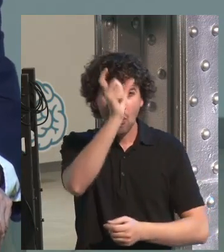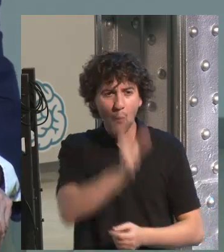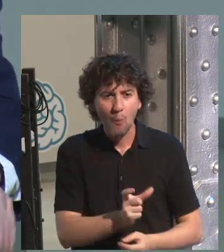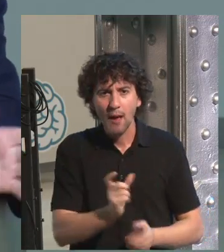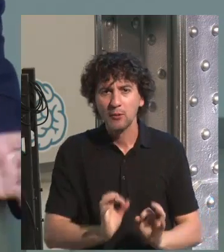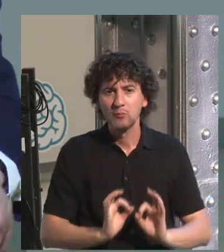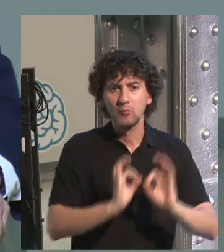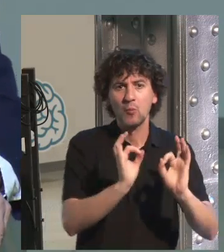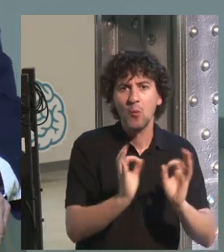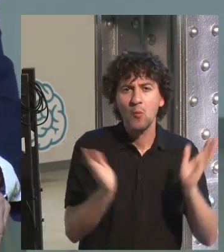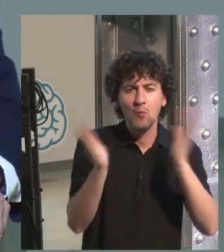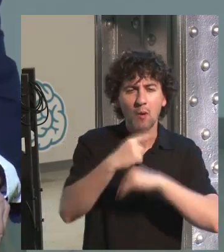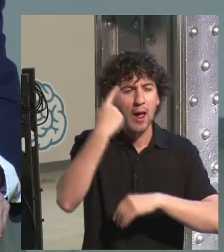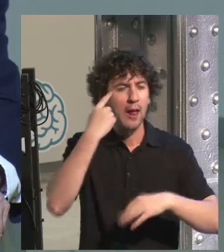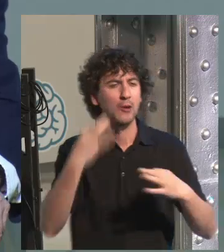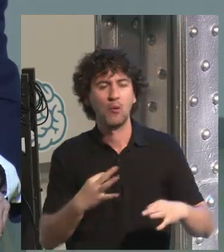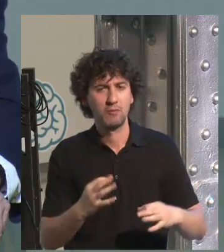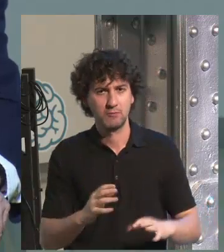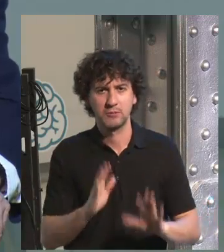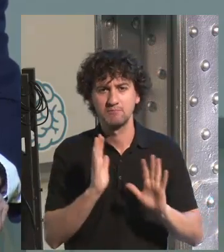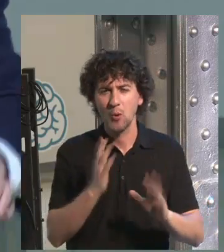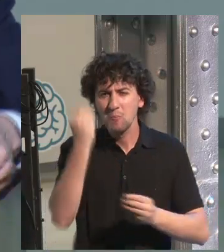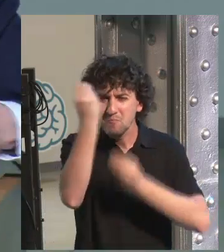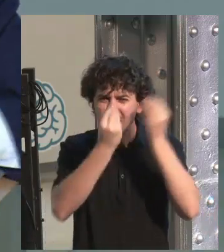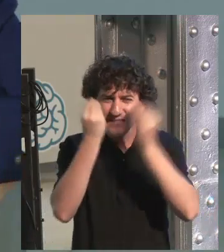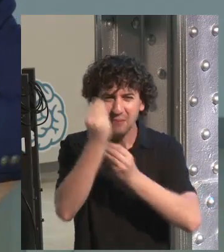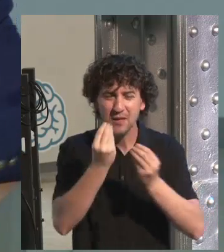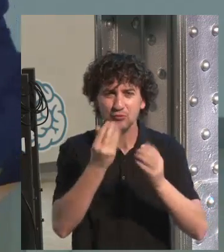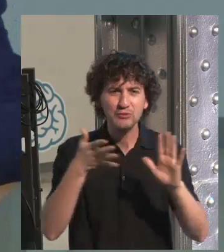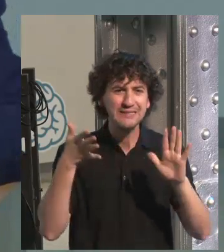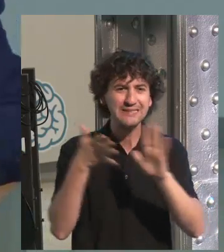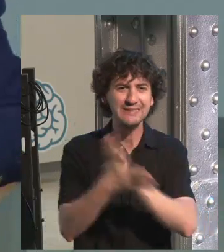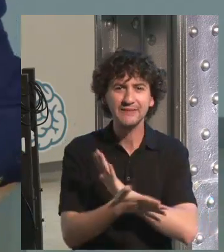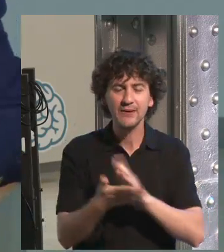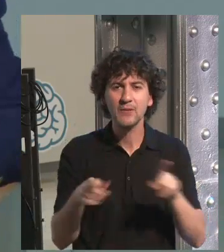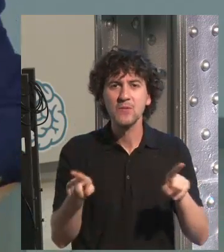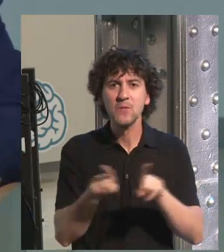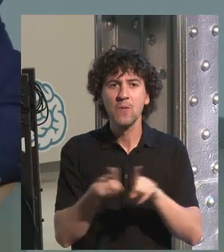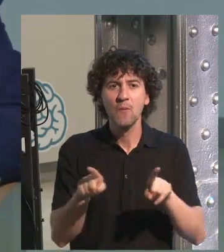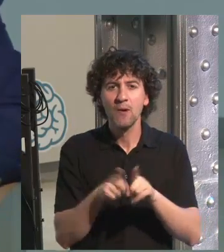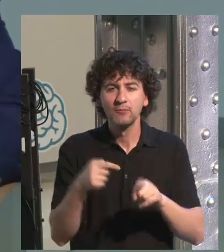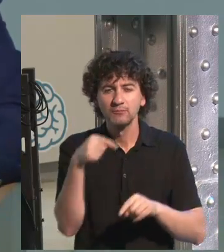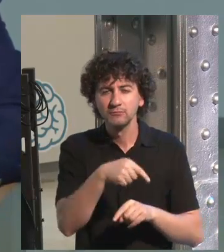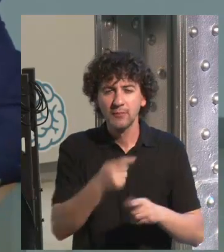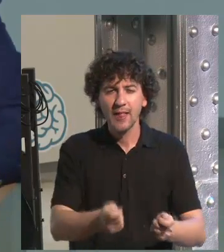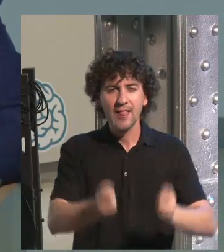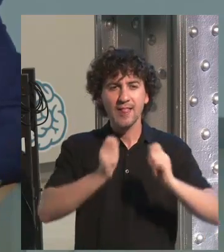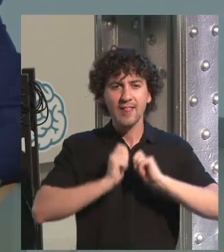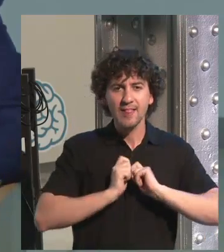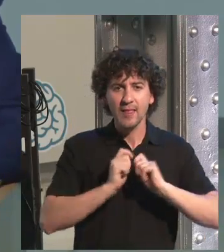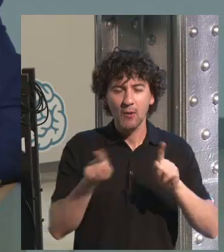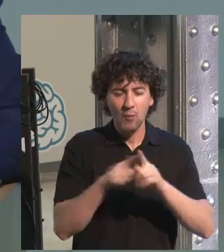say there is no thought, no human thought that won't come